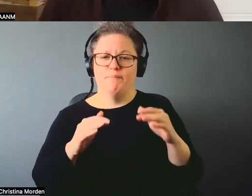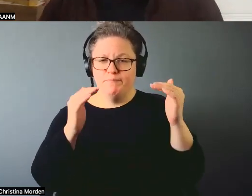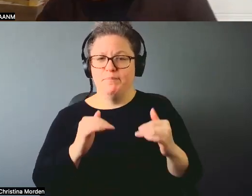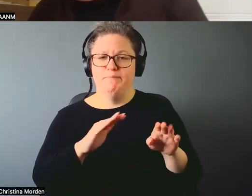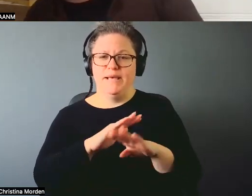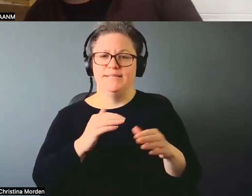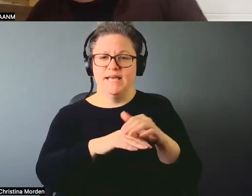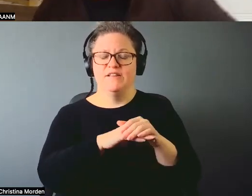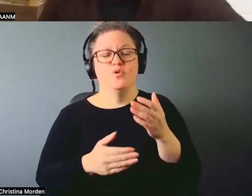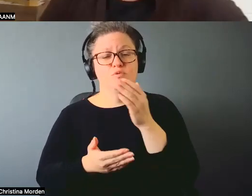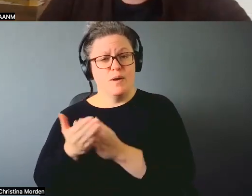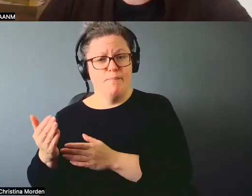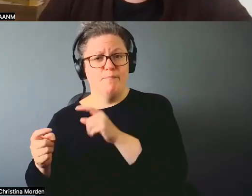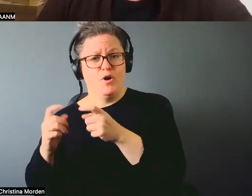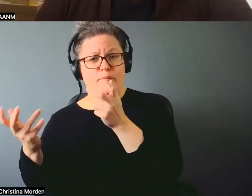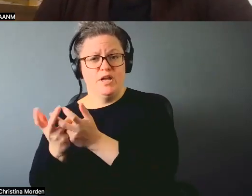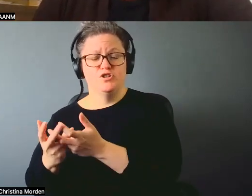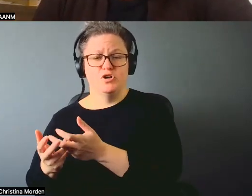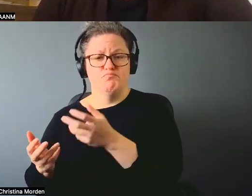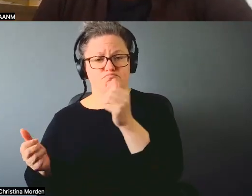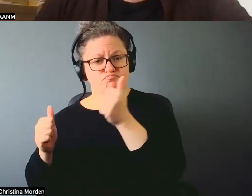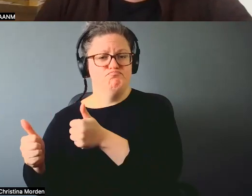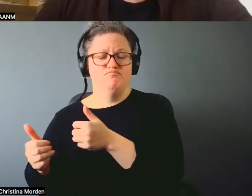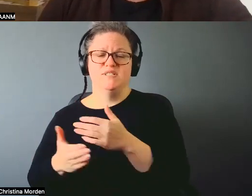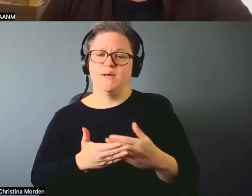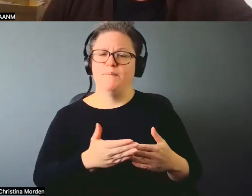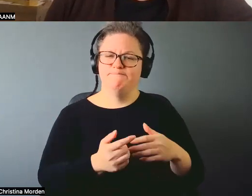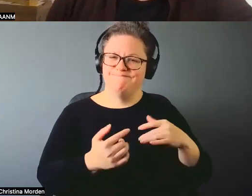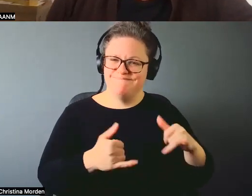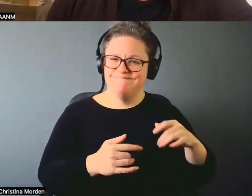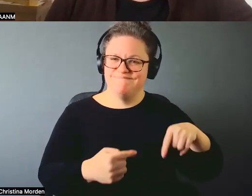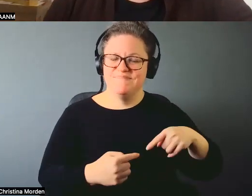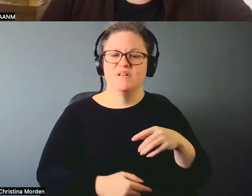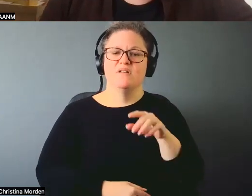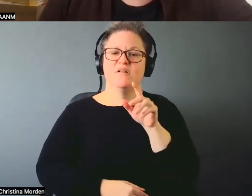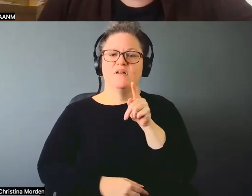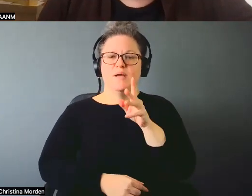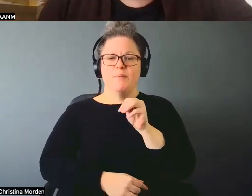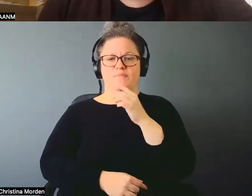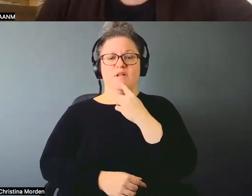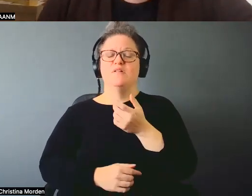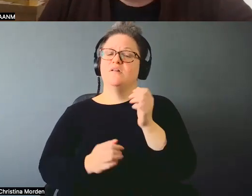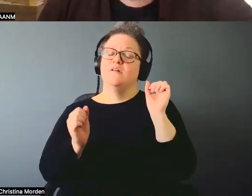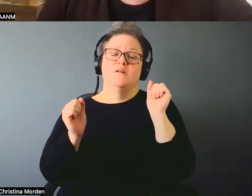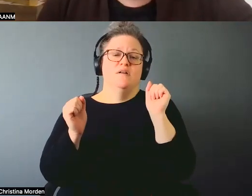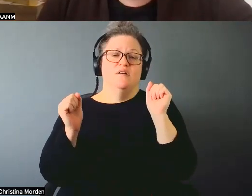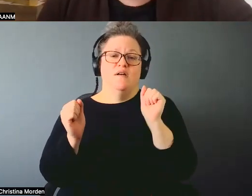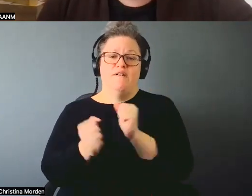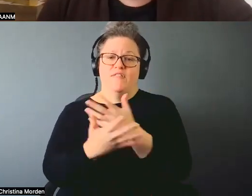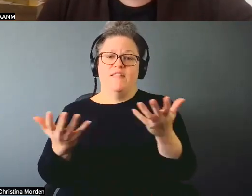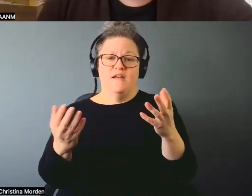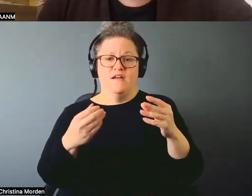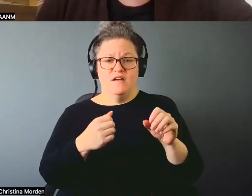to be okay with and some that they aren't so. So, you know, or the biggest one right now I'm finding is everything was online and now